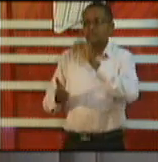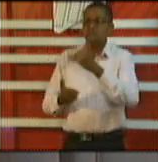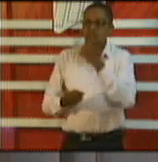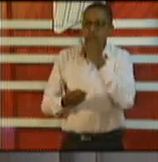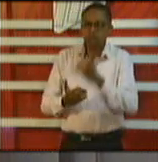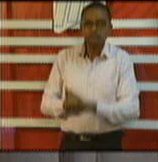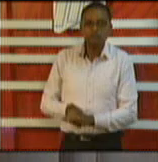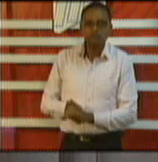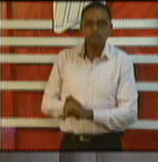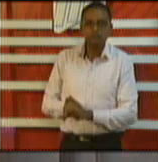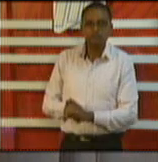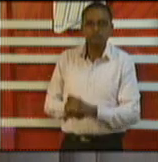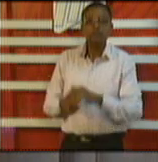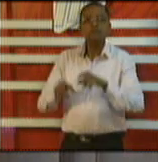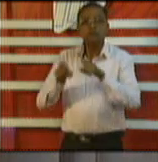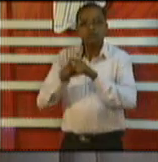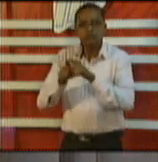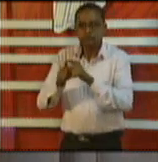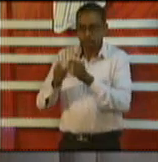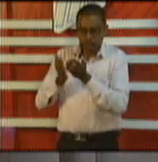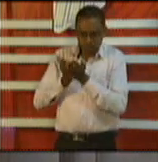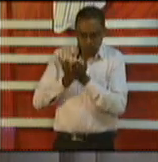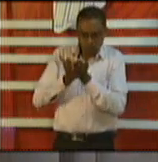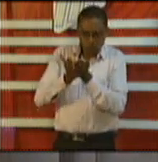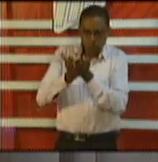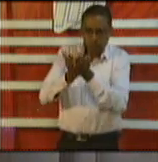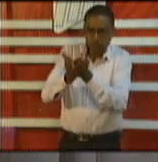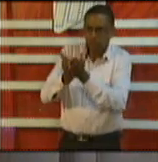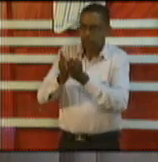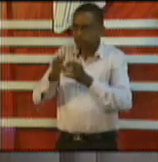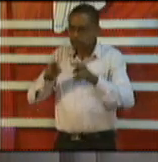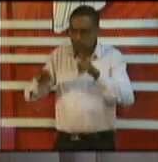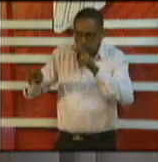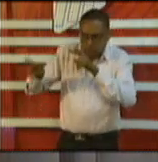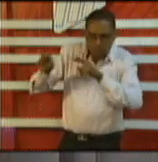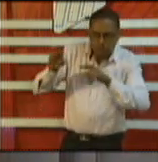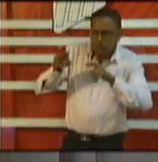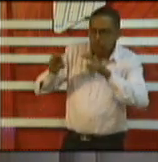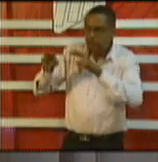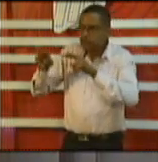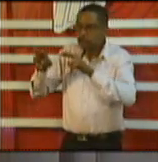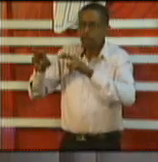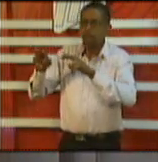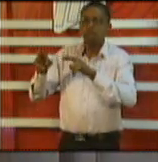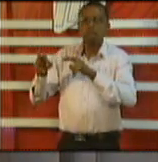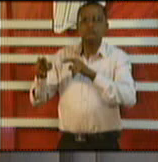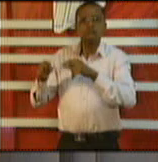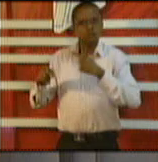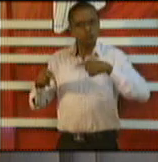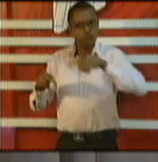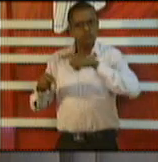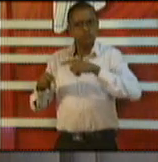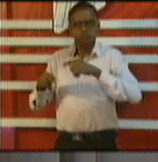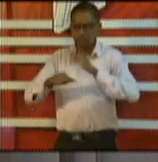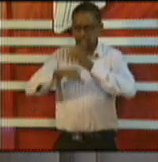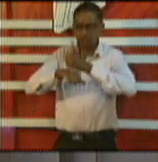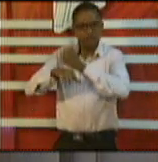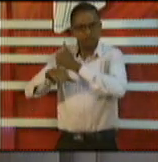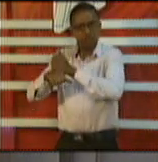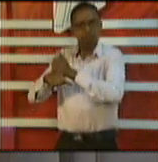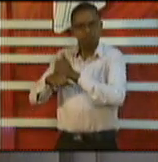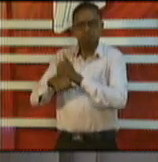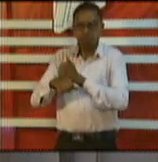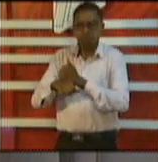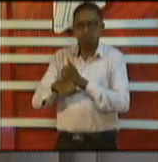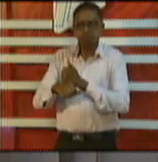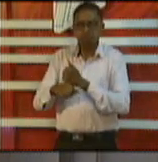radar system and the air guard and they're being quite successful in intercepting people up to this morning I was asking that